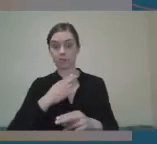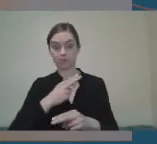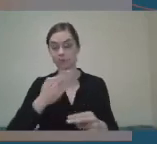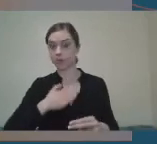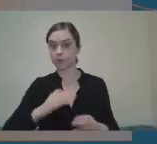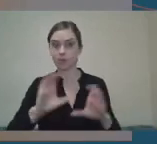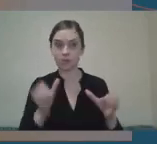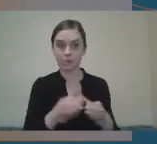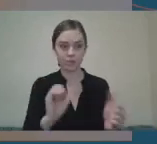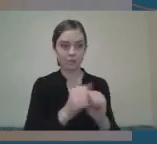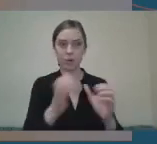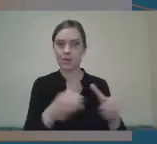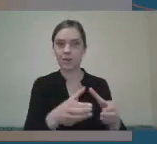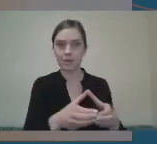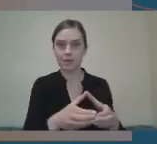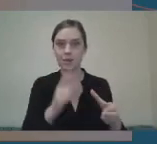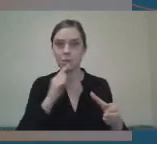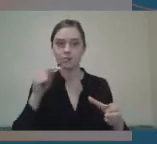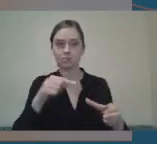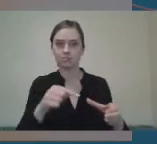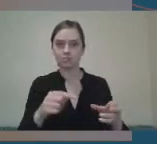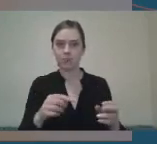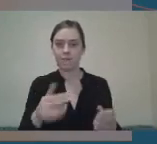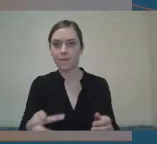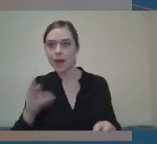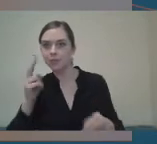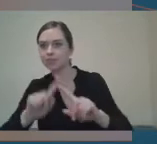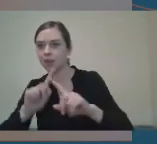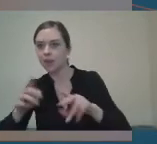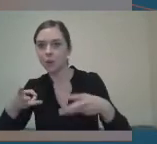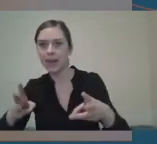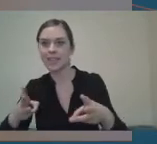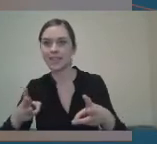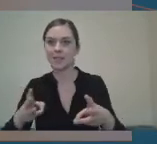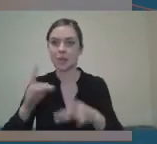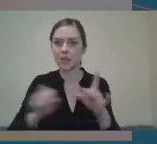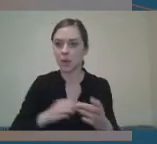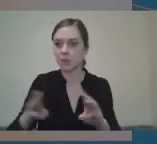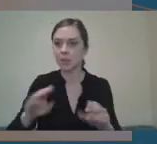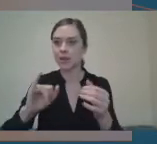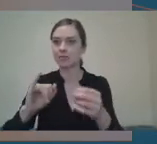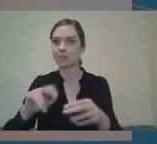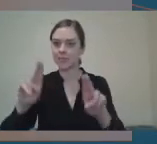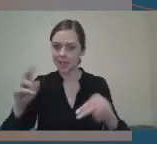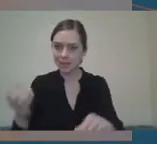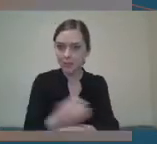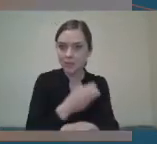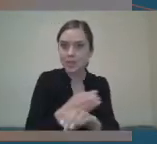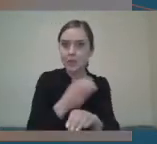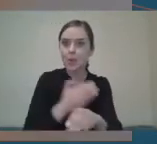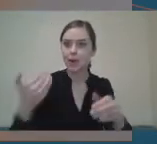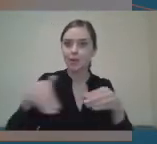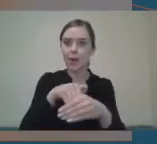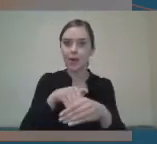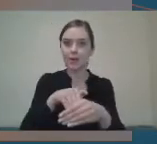actually, you know, found ways to ensure that people can continue to participate in some form of physical activity insofar as they possibly can within the